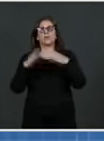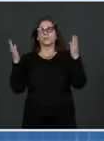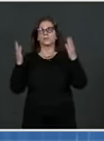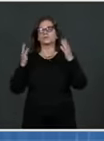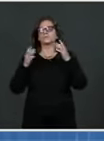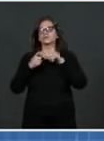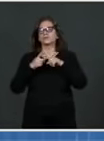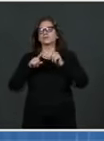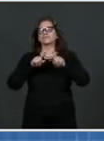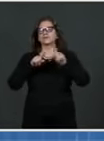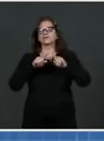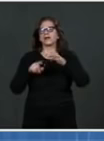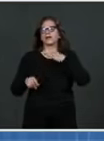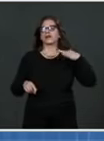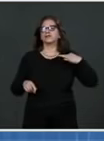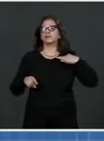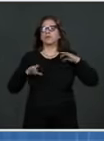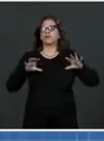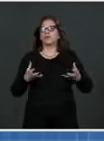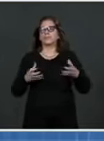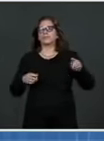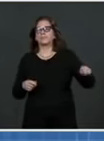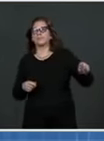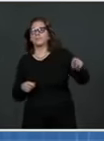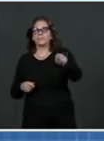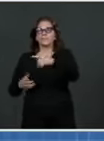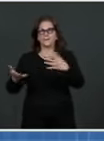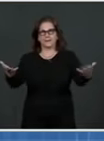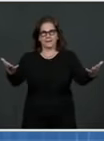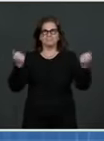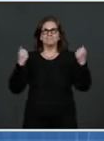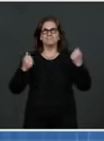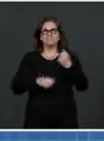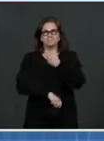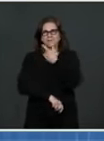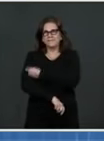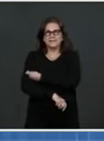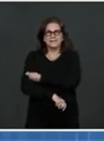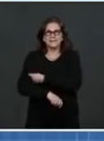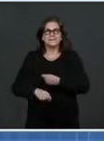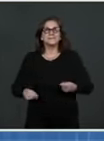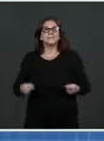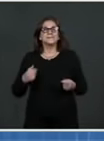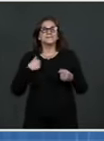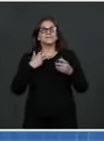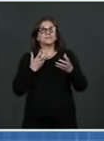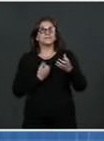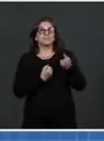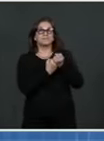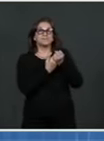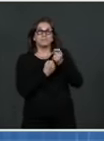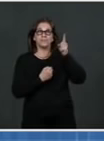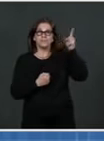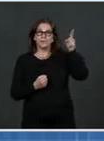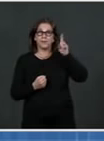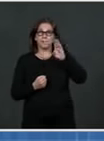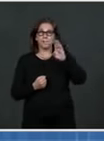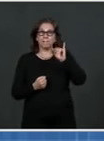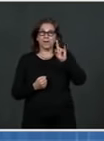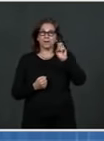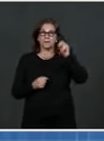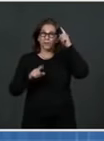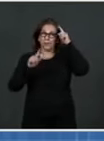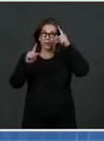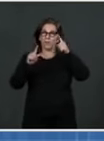this ongoing effort to help meet the President's goal of 200 million shots in his first 100 days, we're announcing